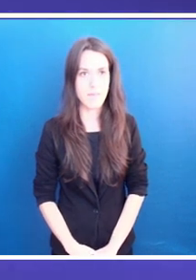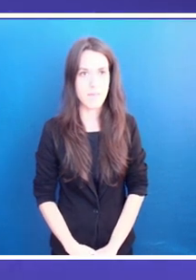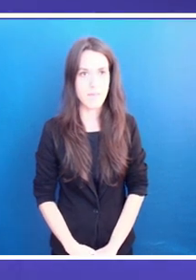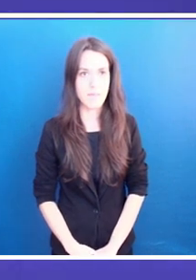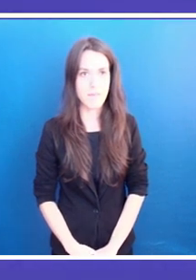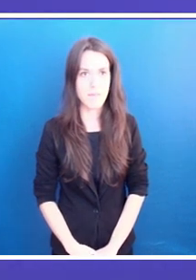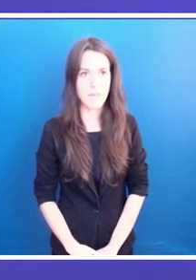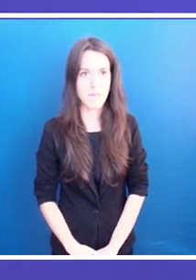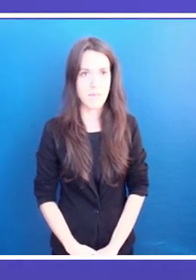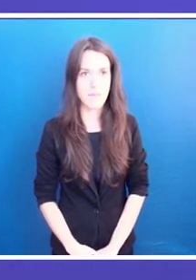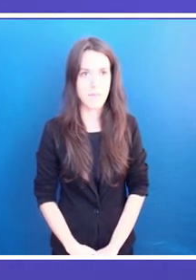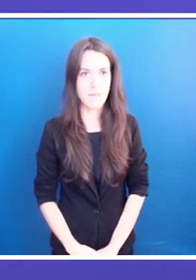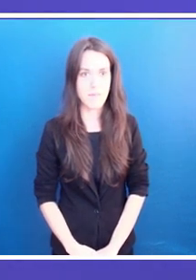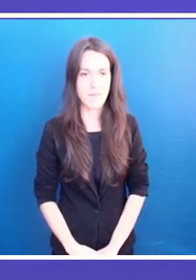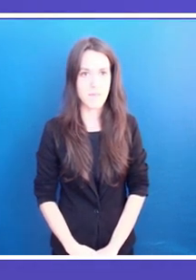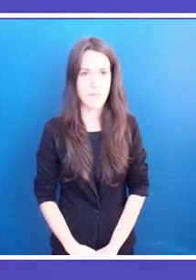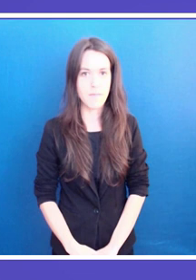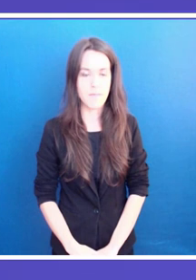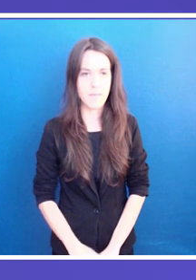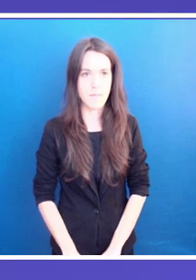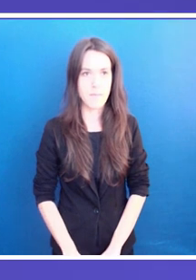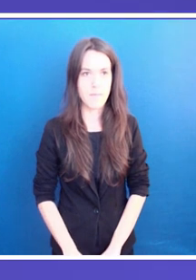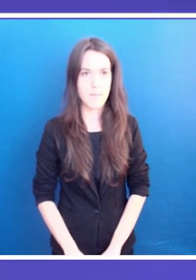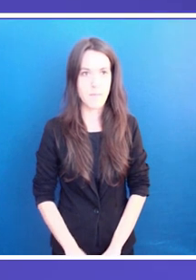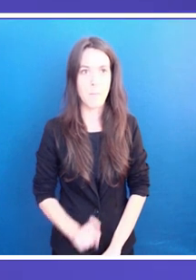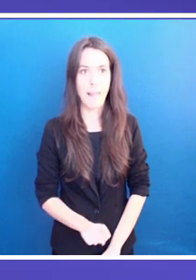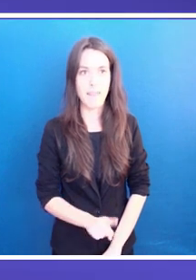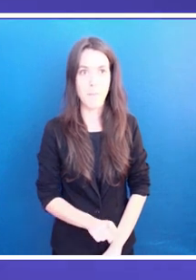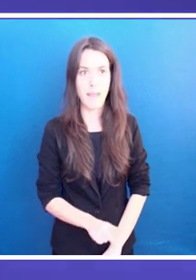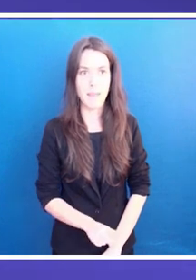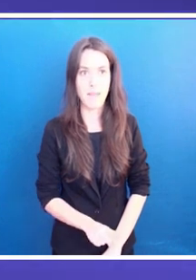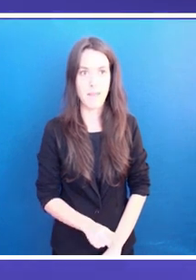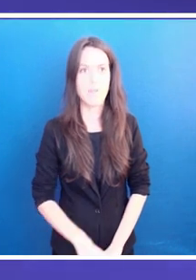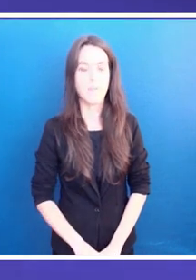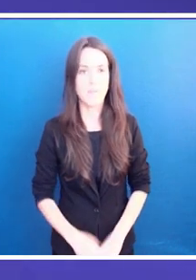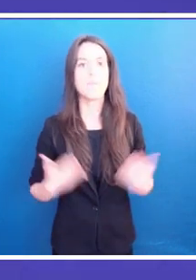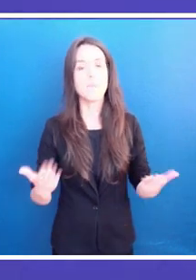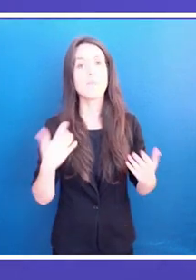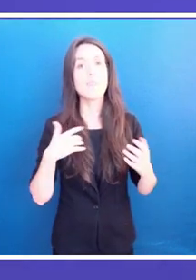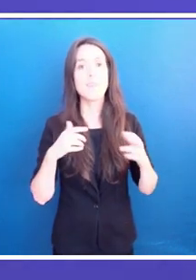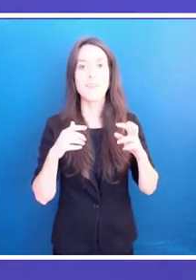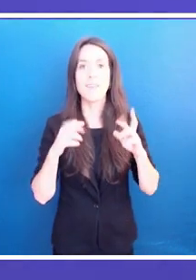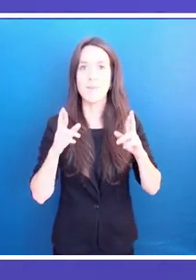you all today. I would like to mention that you can follow us on Twitter on the account of UFM Secretariat.